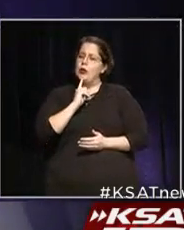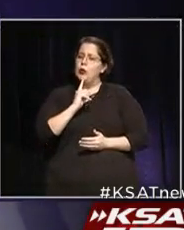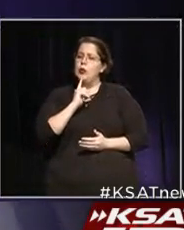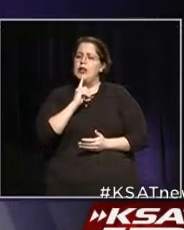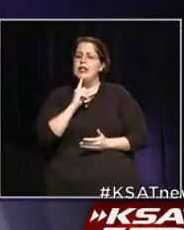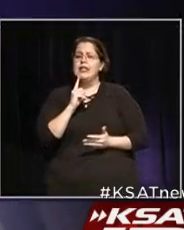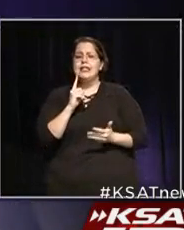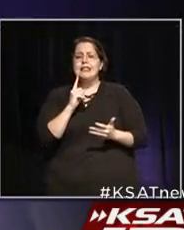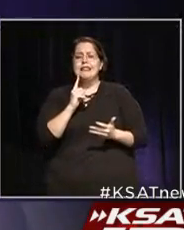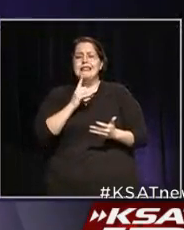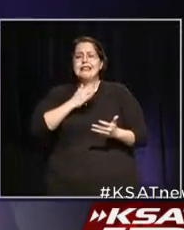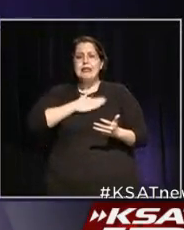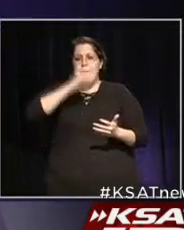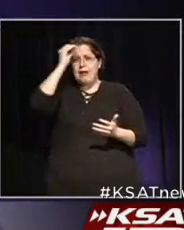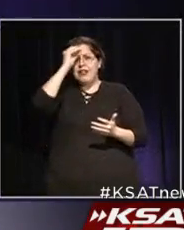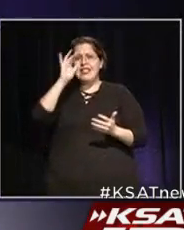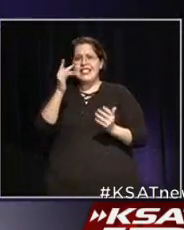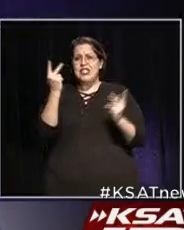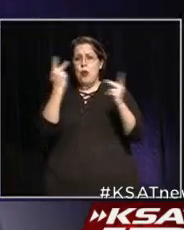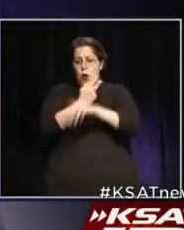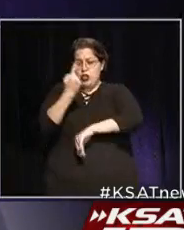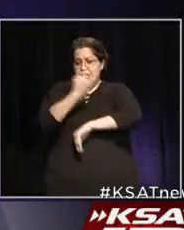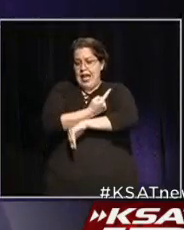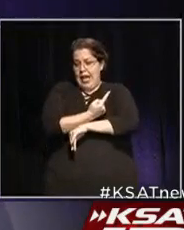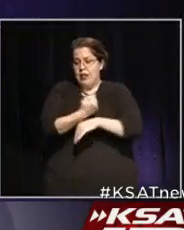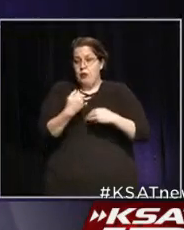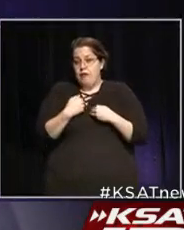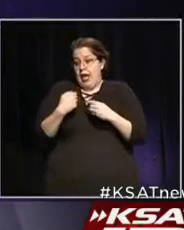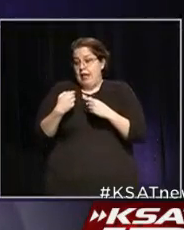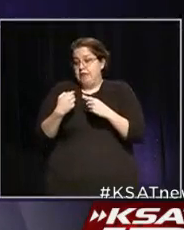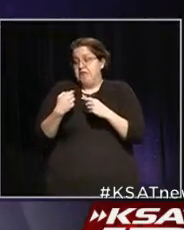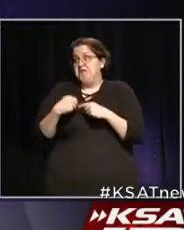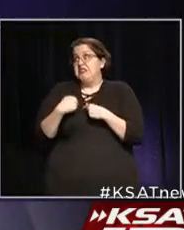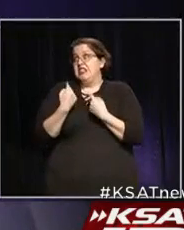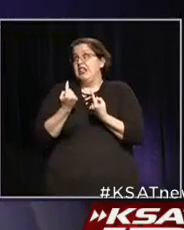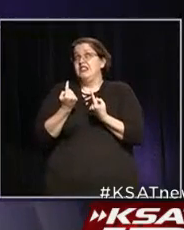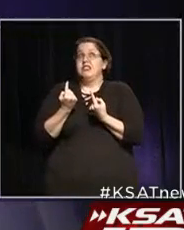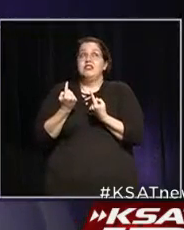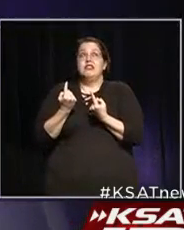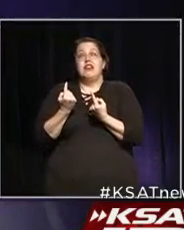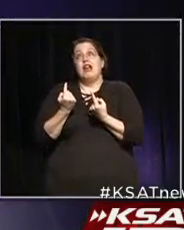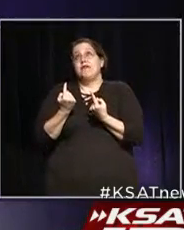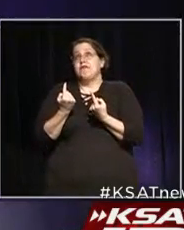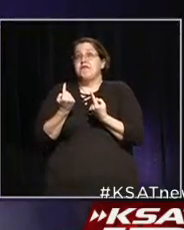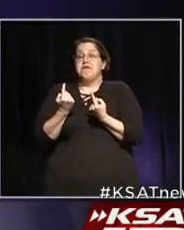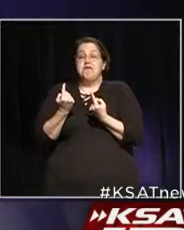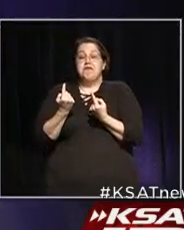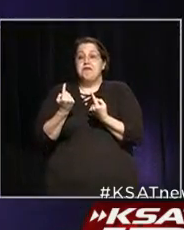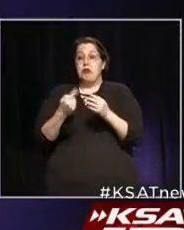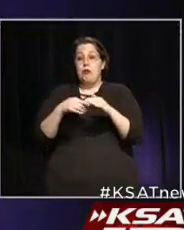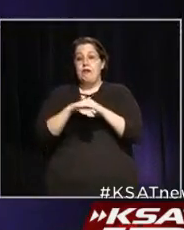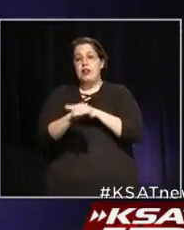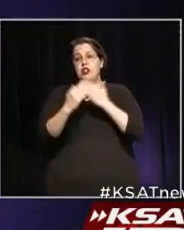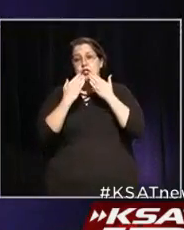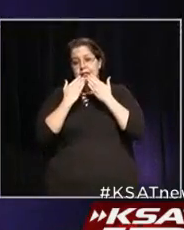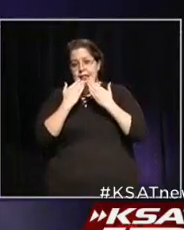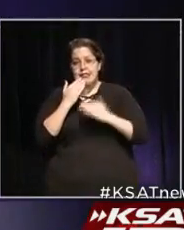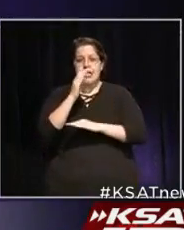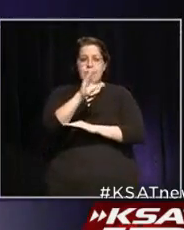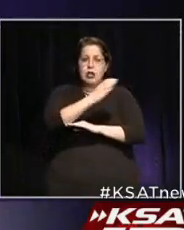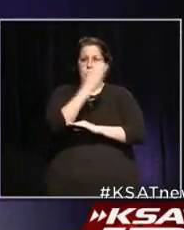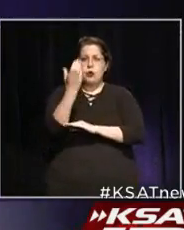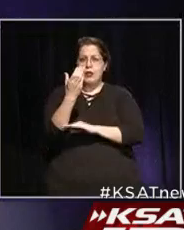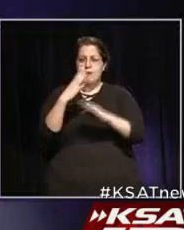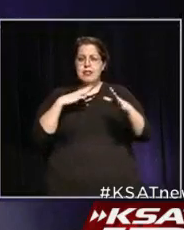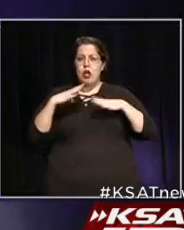to me, this is the worst day that we've had since we've entered this Thanksgiving and Christmas season,